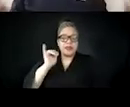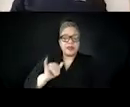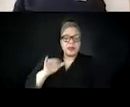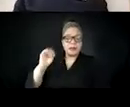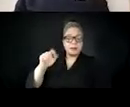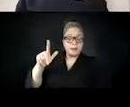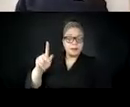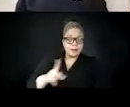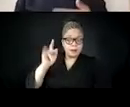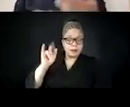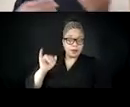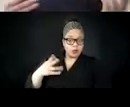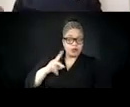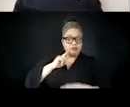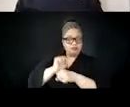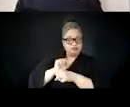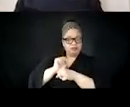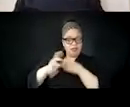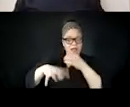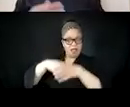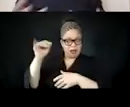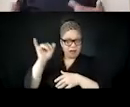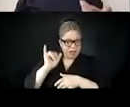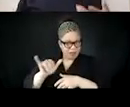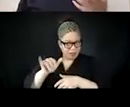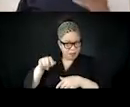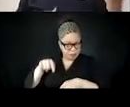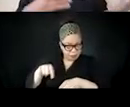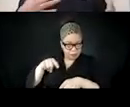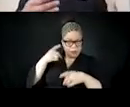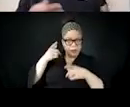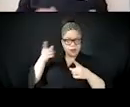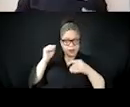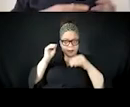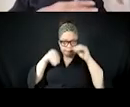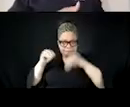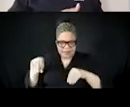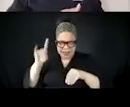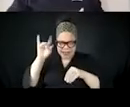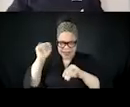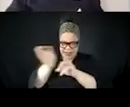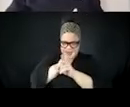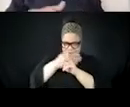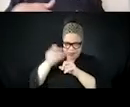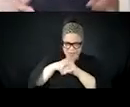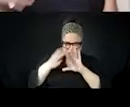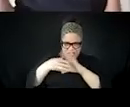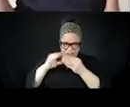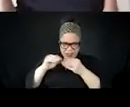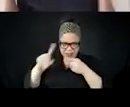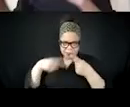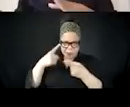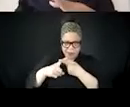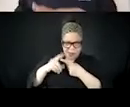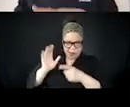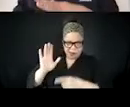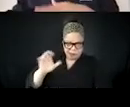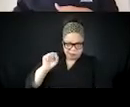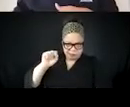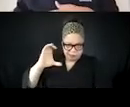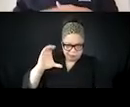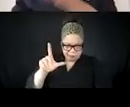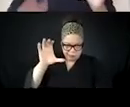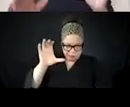about the SCLC, which is actually quite reformist and not even radical in the sense of like the Panthers or the students for democratic